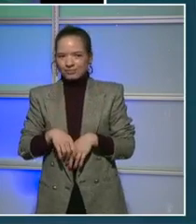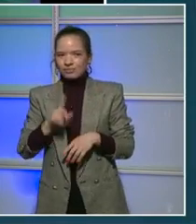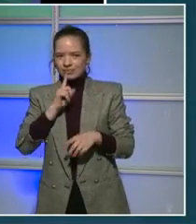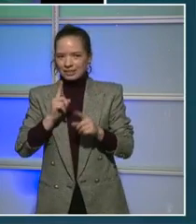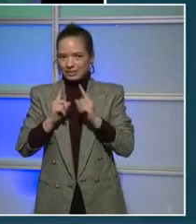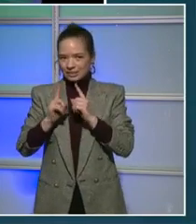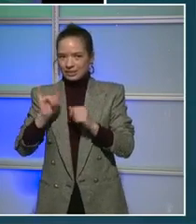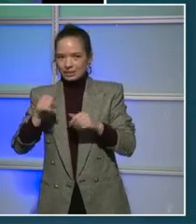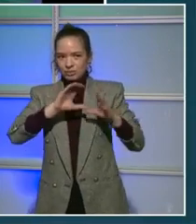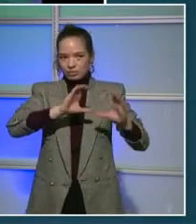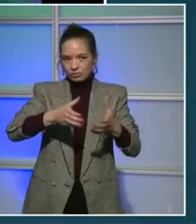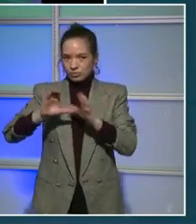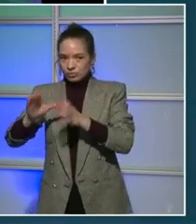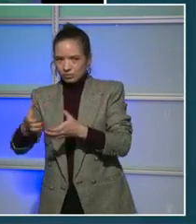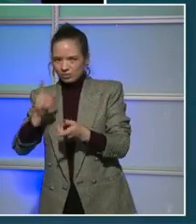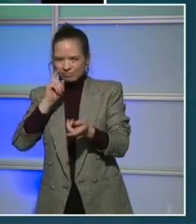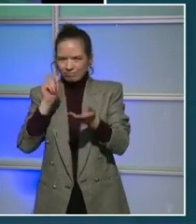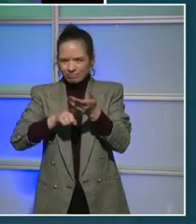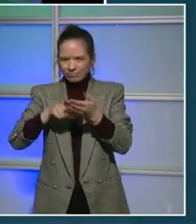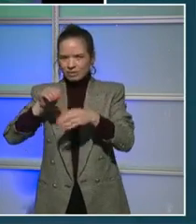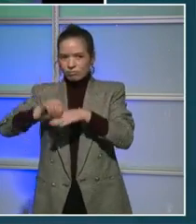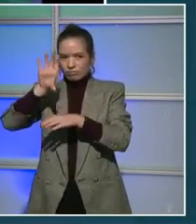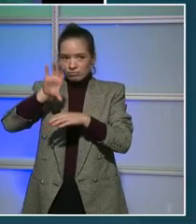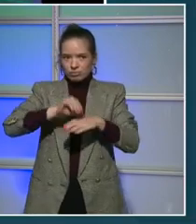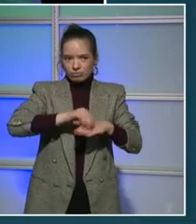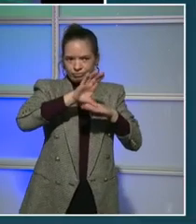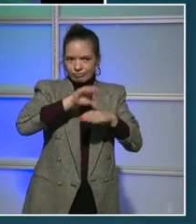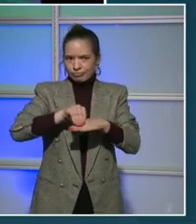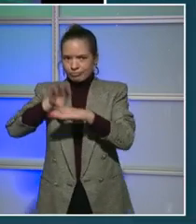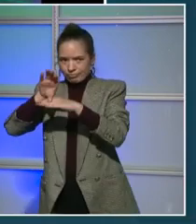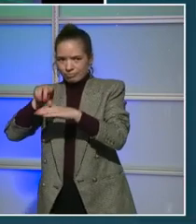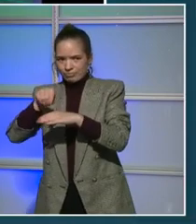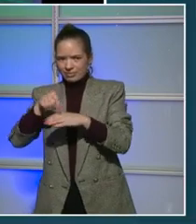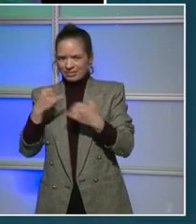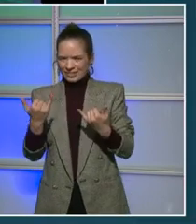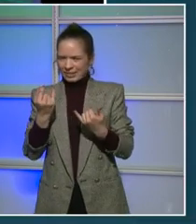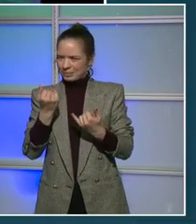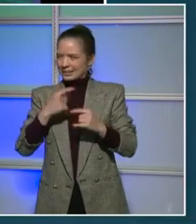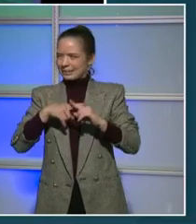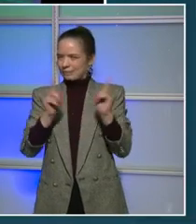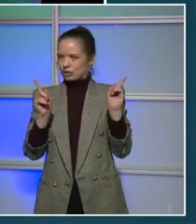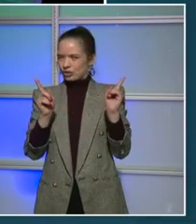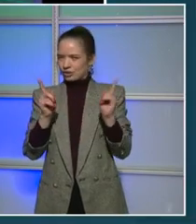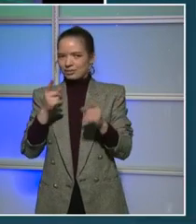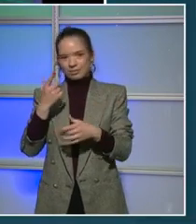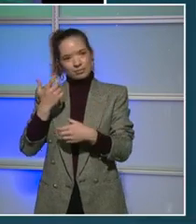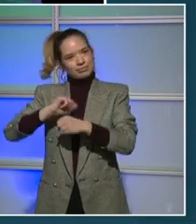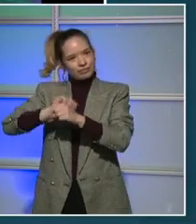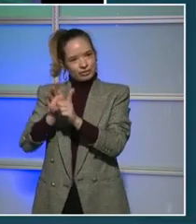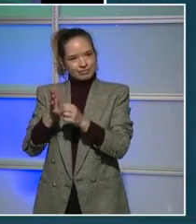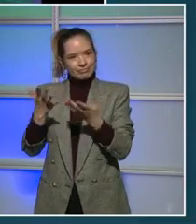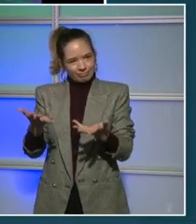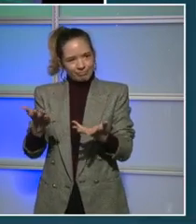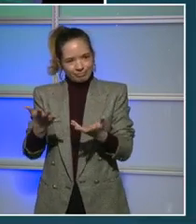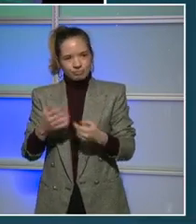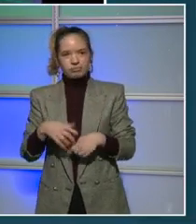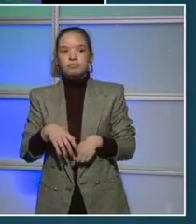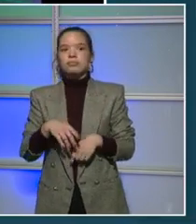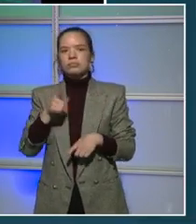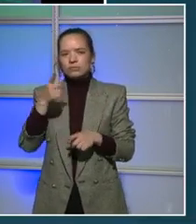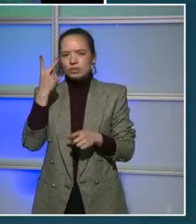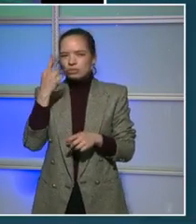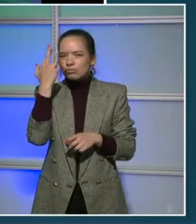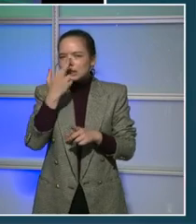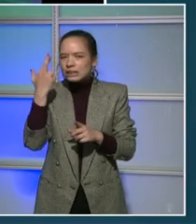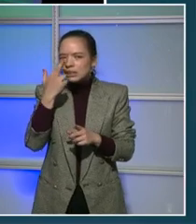seen in years past. And as we just heard, your reasoning for making human services and education